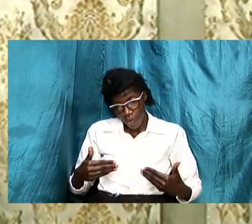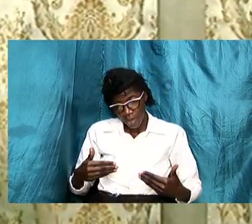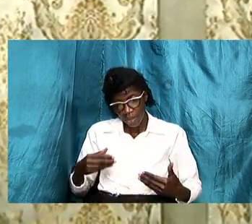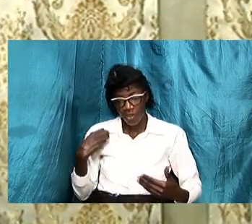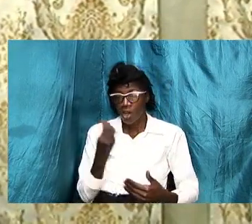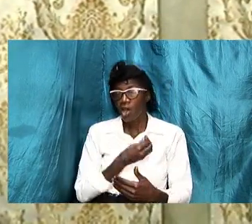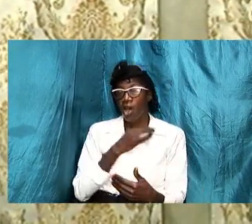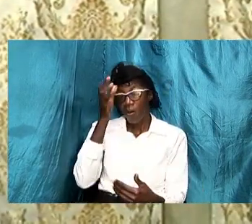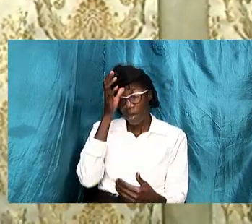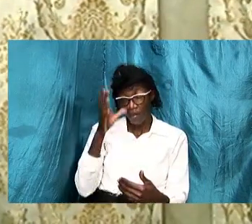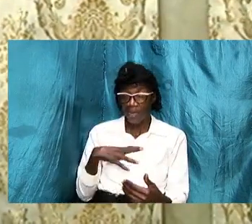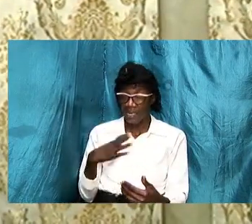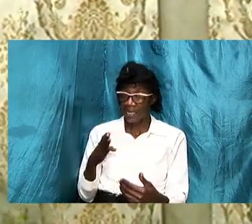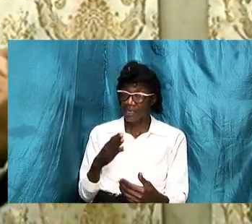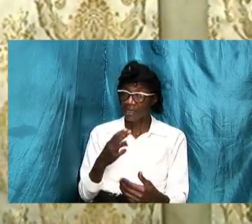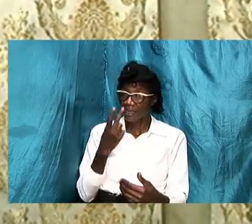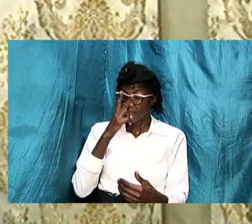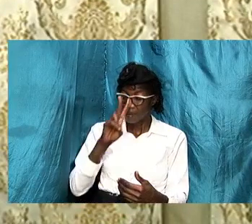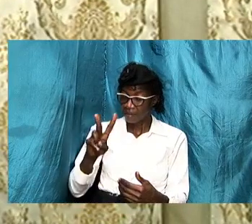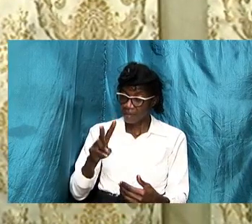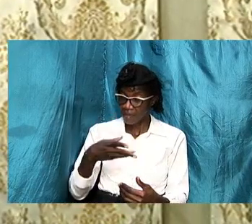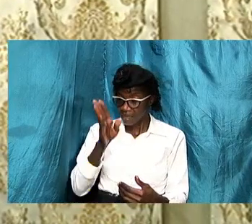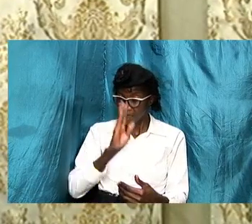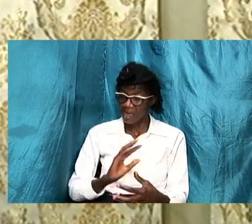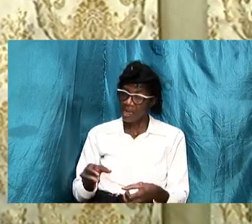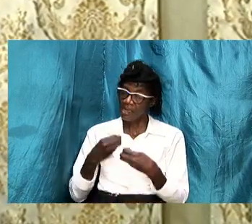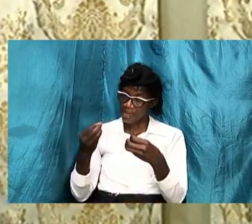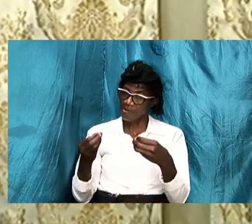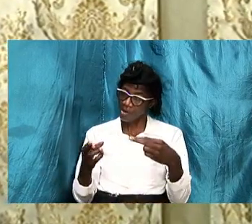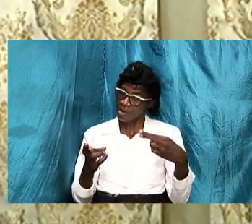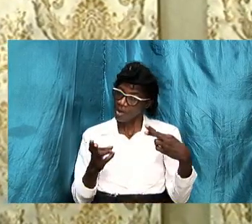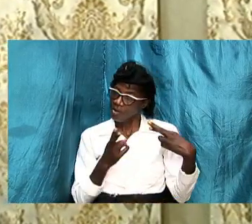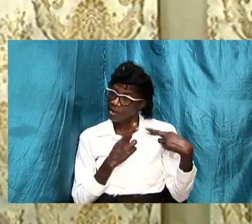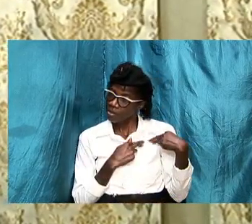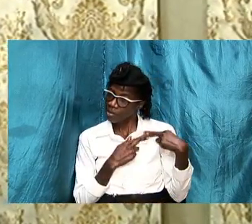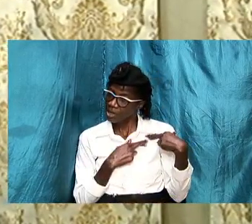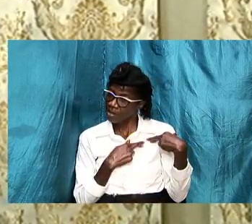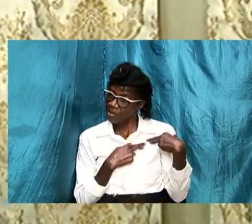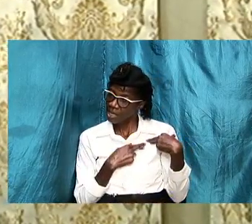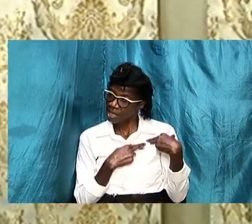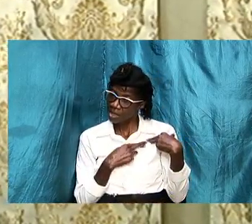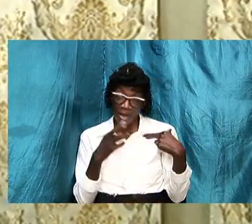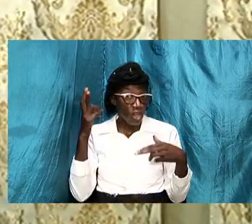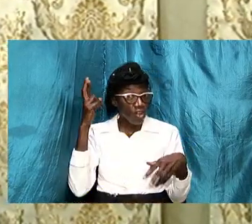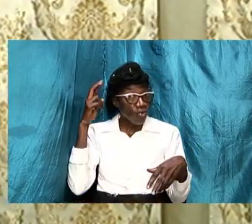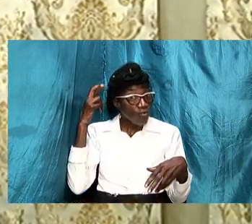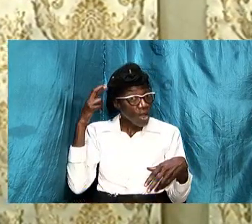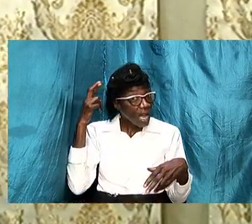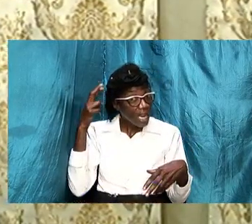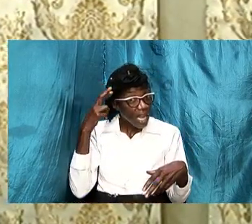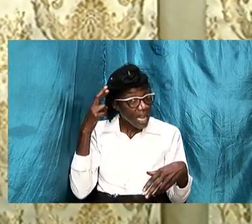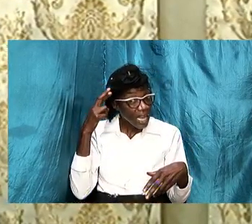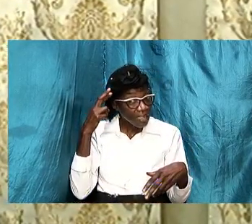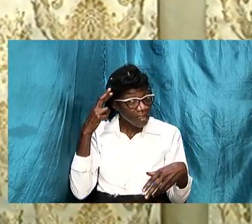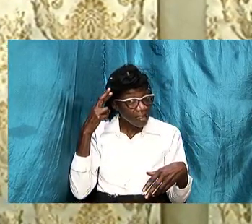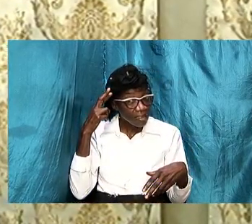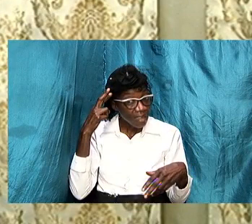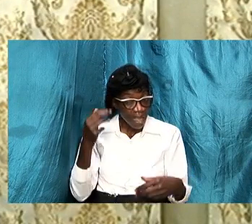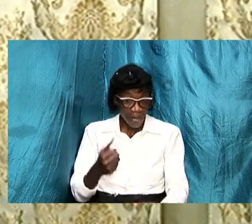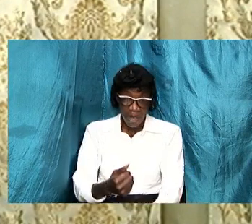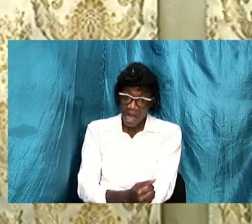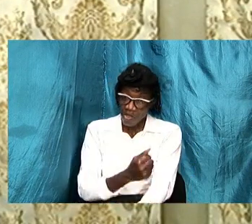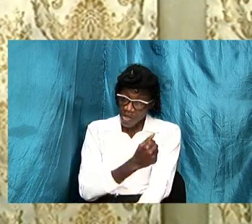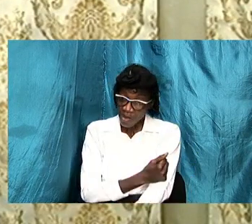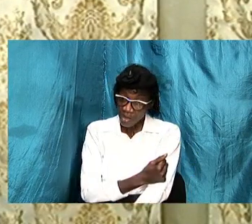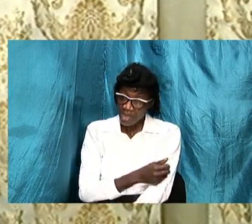men to see our god given responsibility uh to recognize the authority that he has placed in our